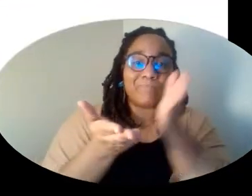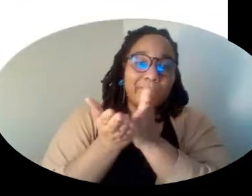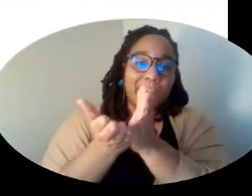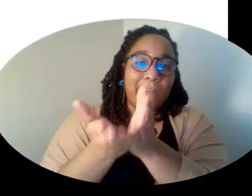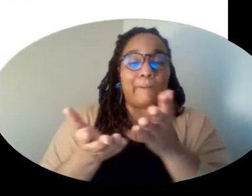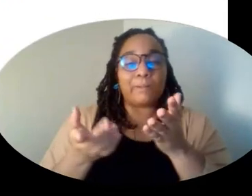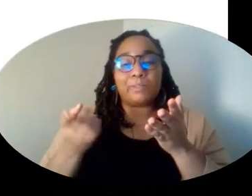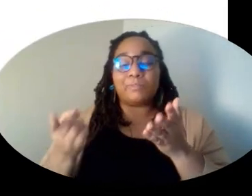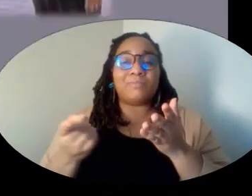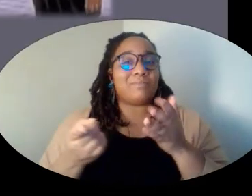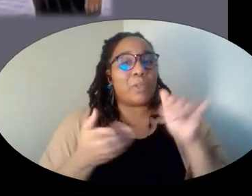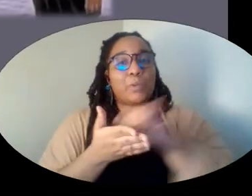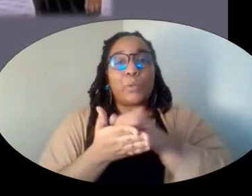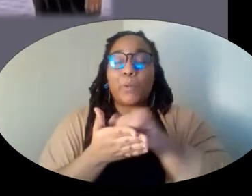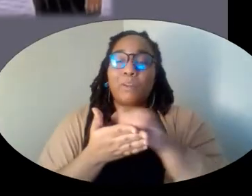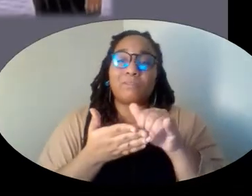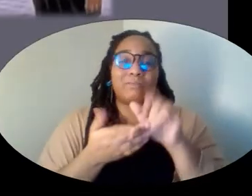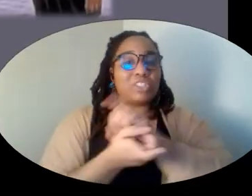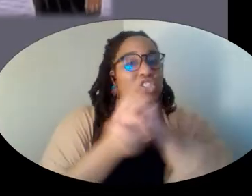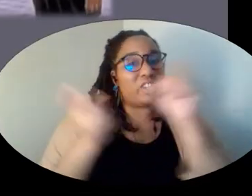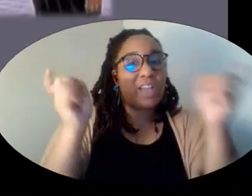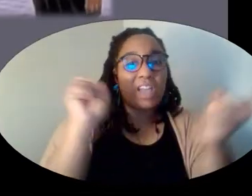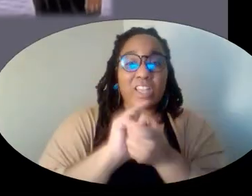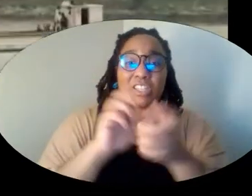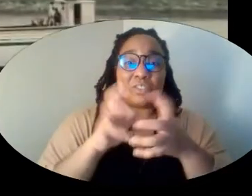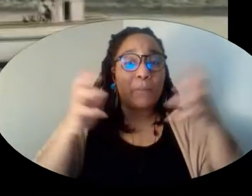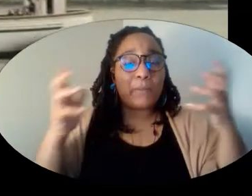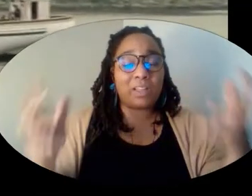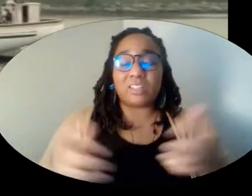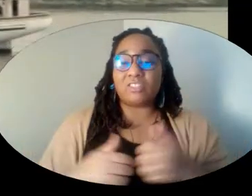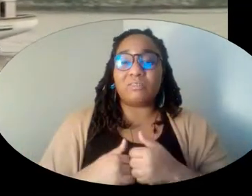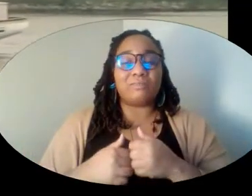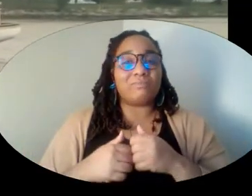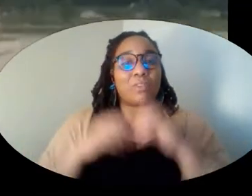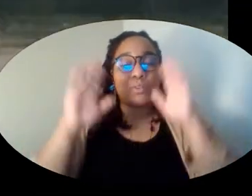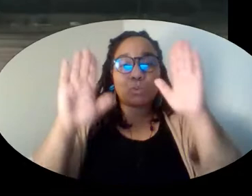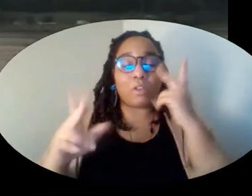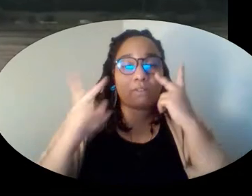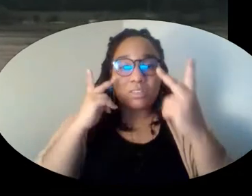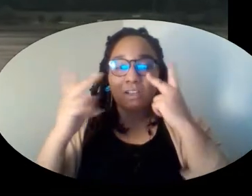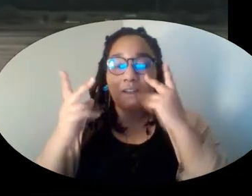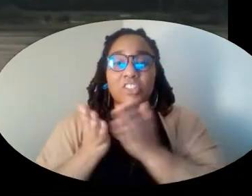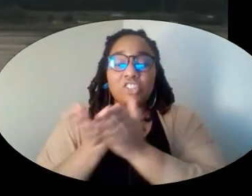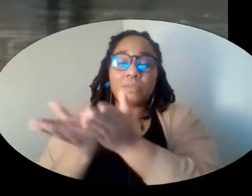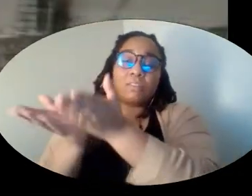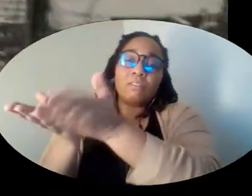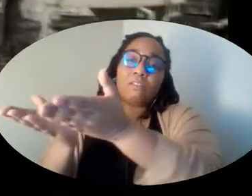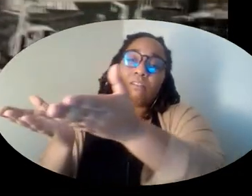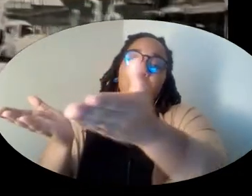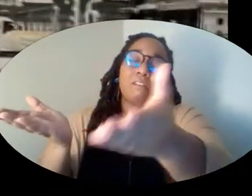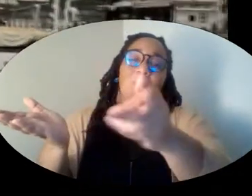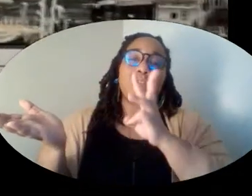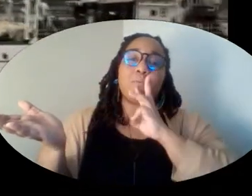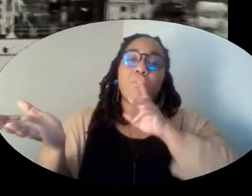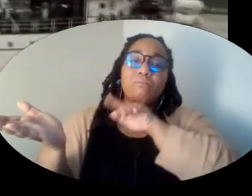bicentennial, is really when you can date the renaissance of New York from. These incredible sights, these wonderful ships in the harbor point